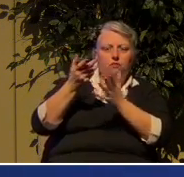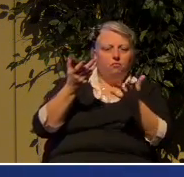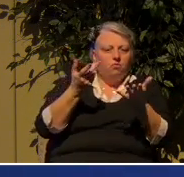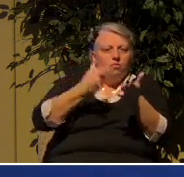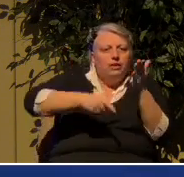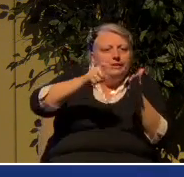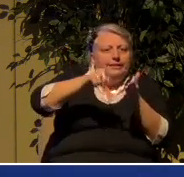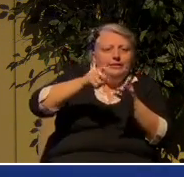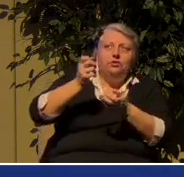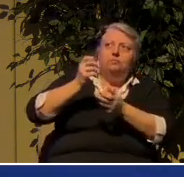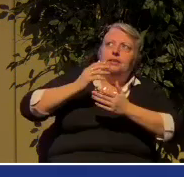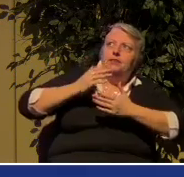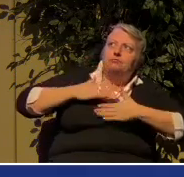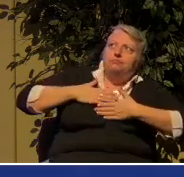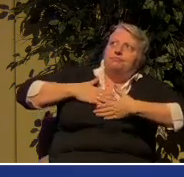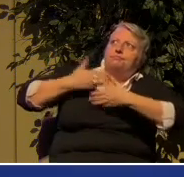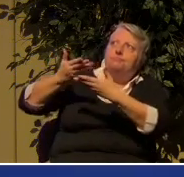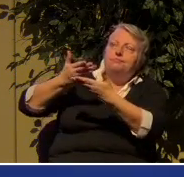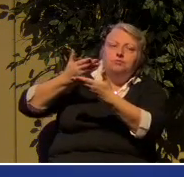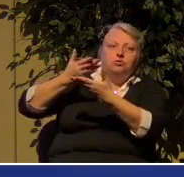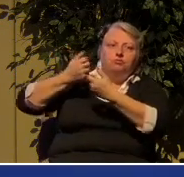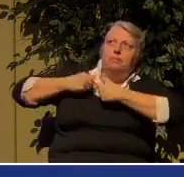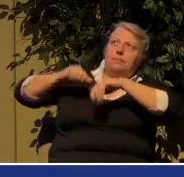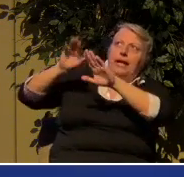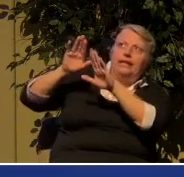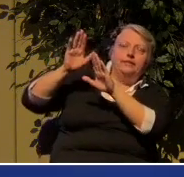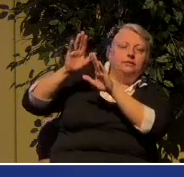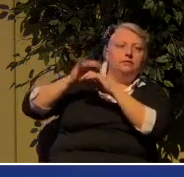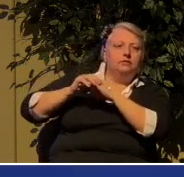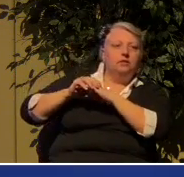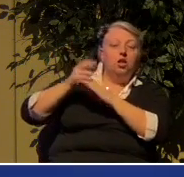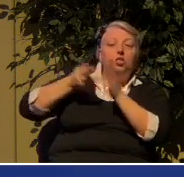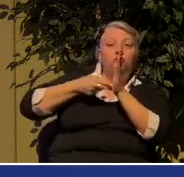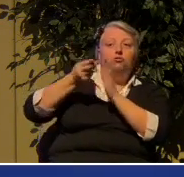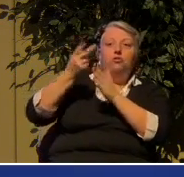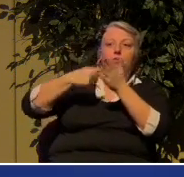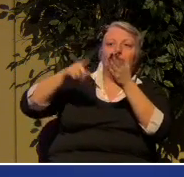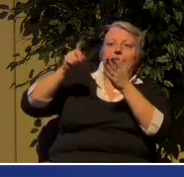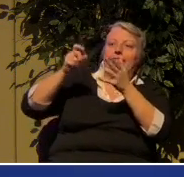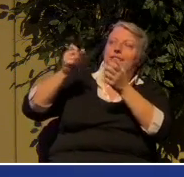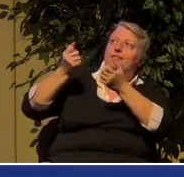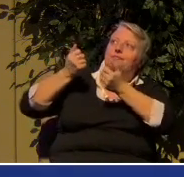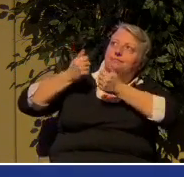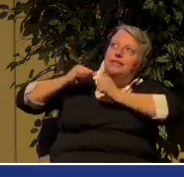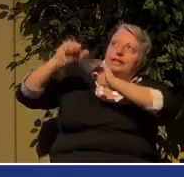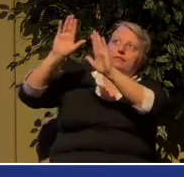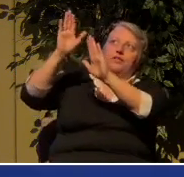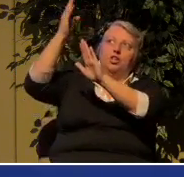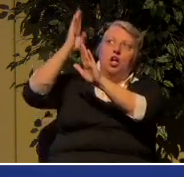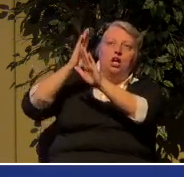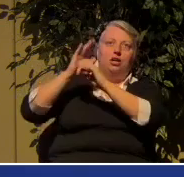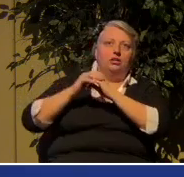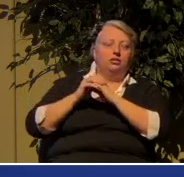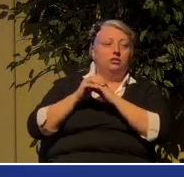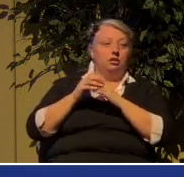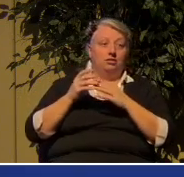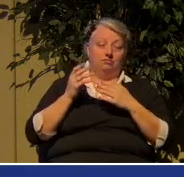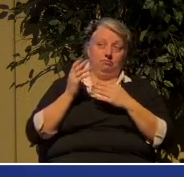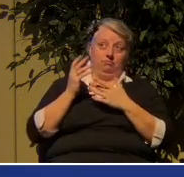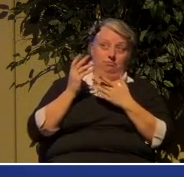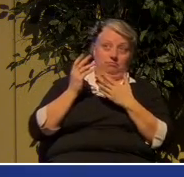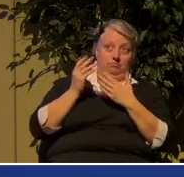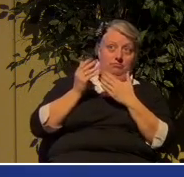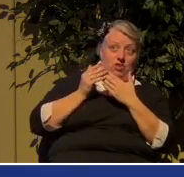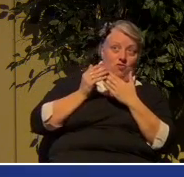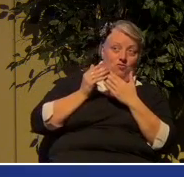of, the truth of what needs to be given over to God. And now here let me just bring that close to home because how many